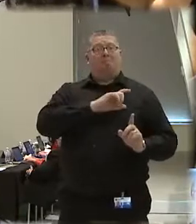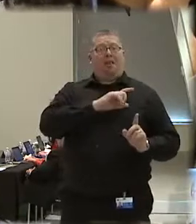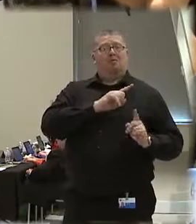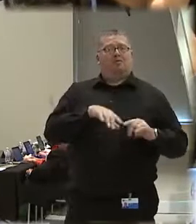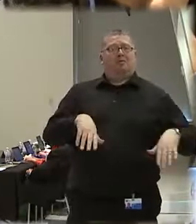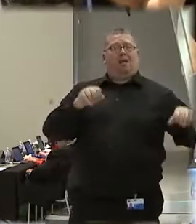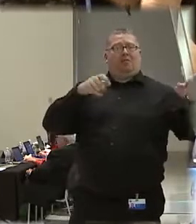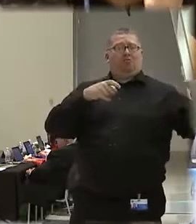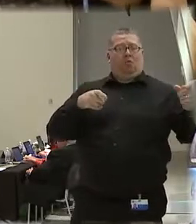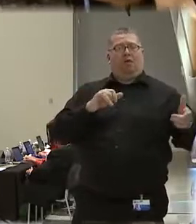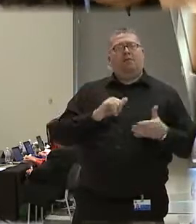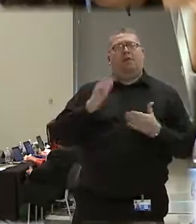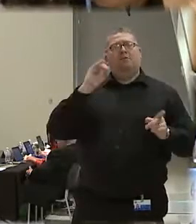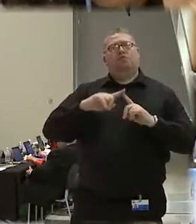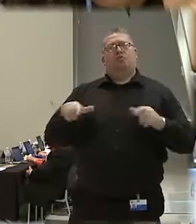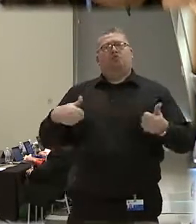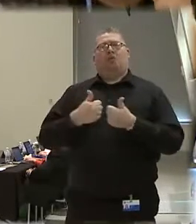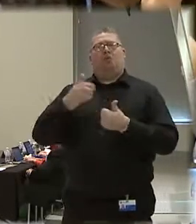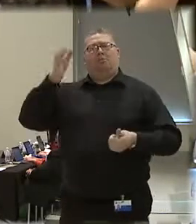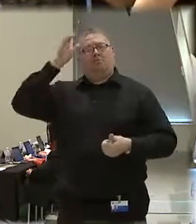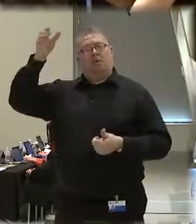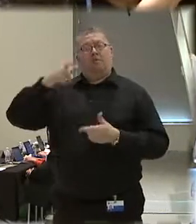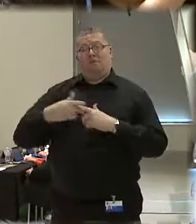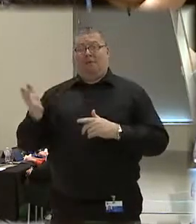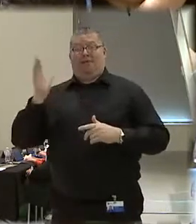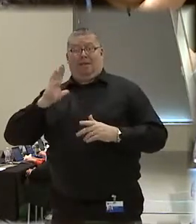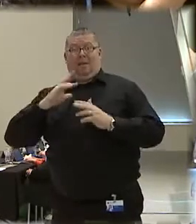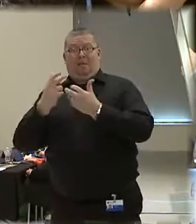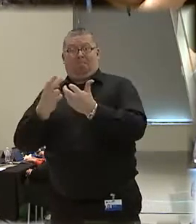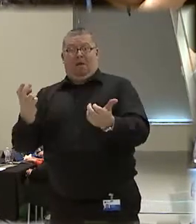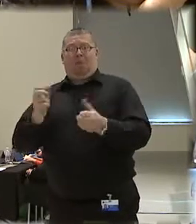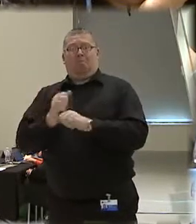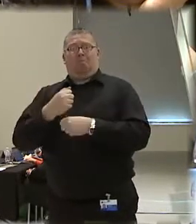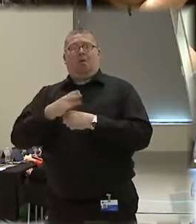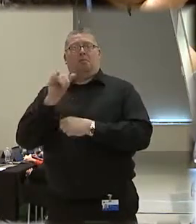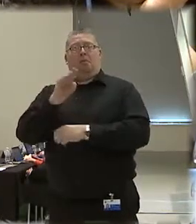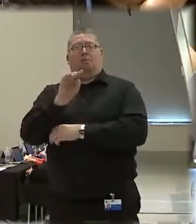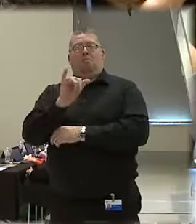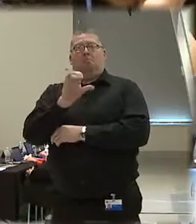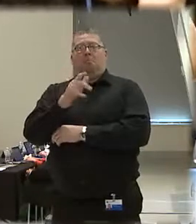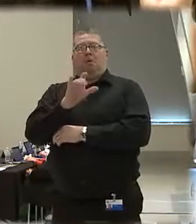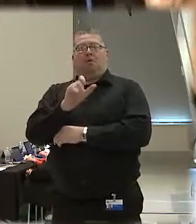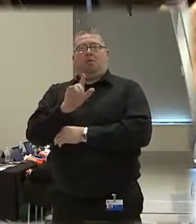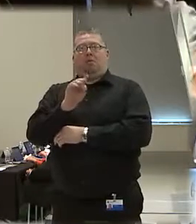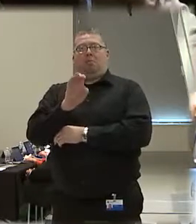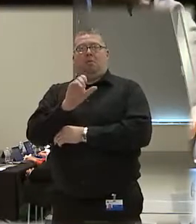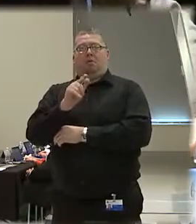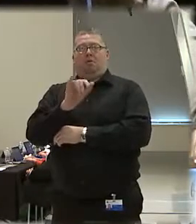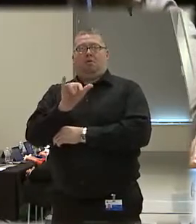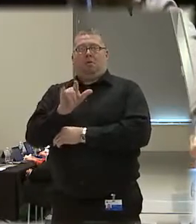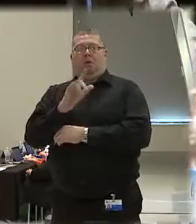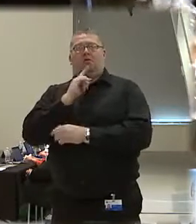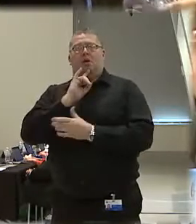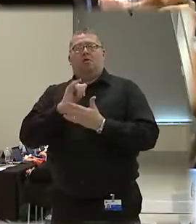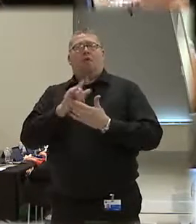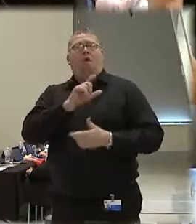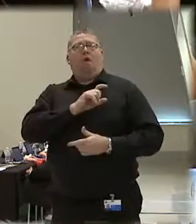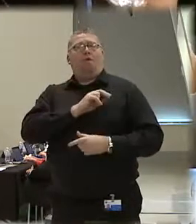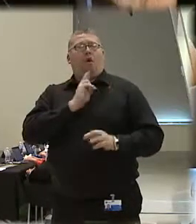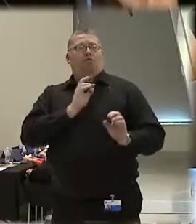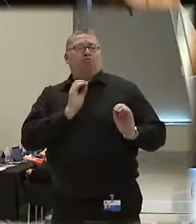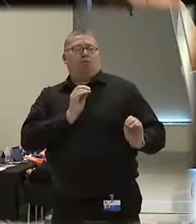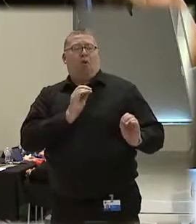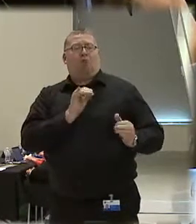And that seems to challenge the notion from the last panel made by Michael McHale. In his statement, he says officers are taught